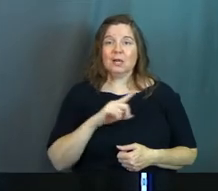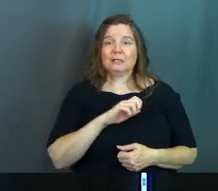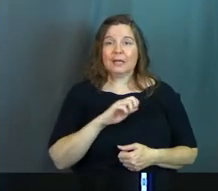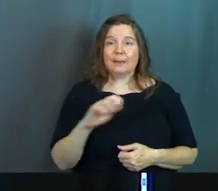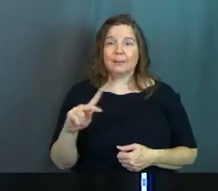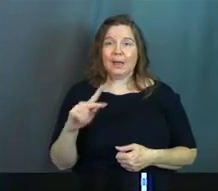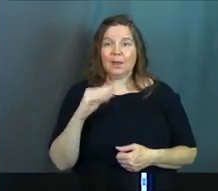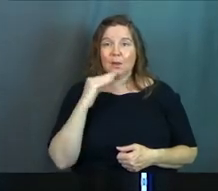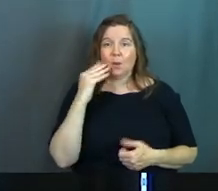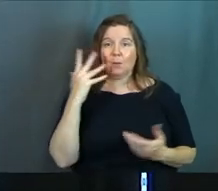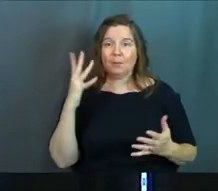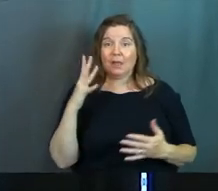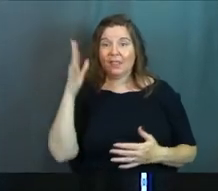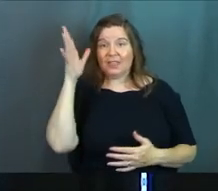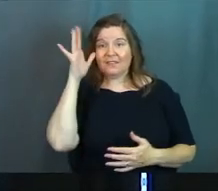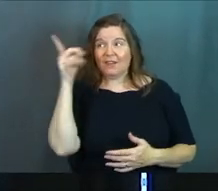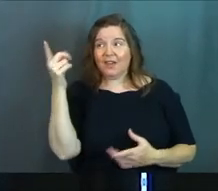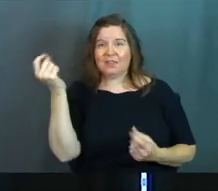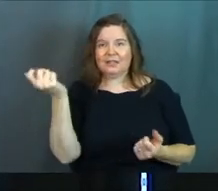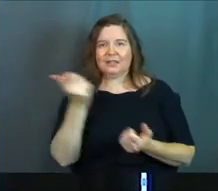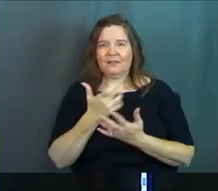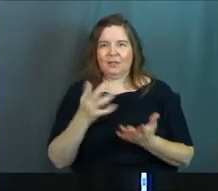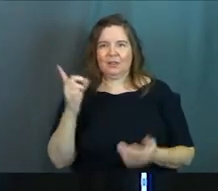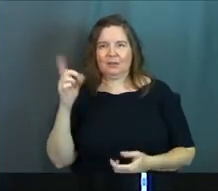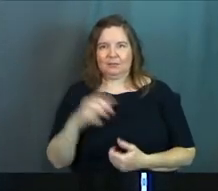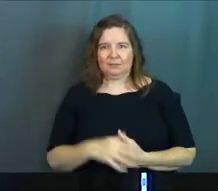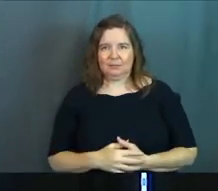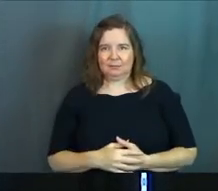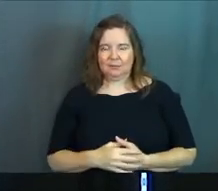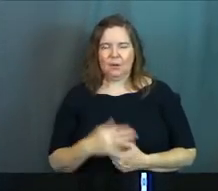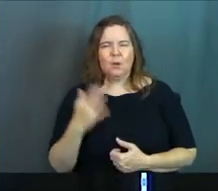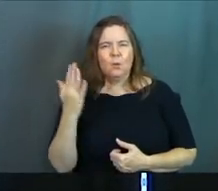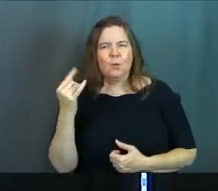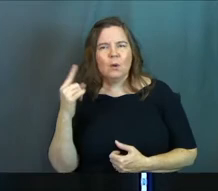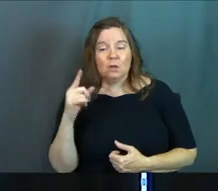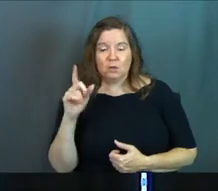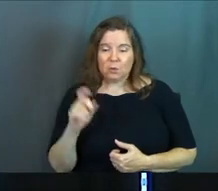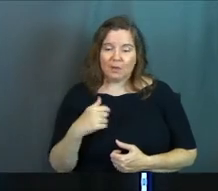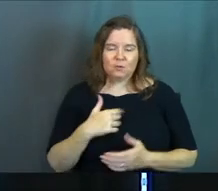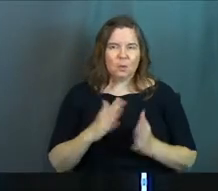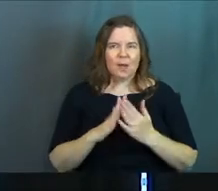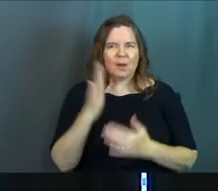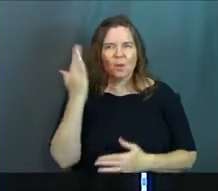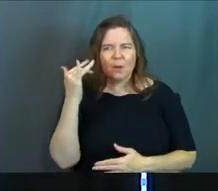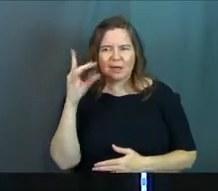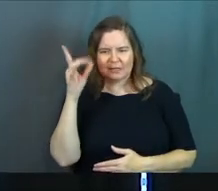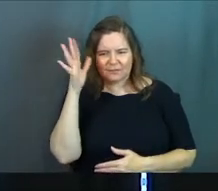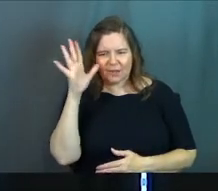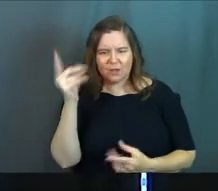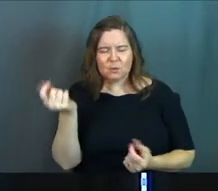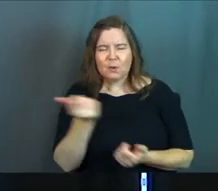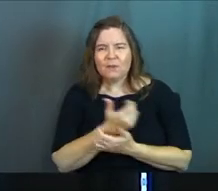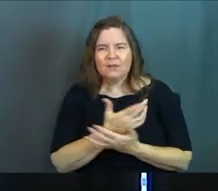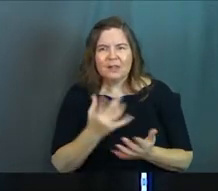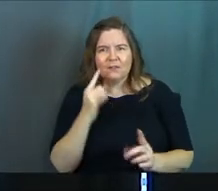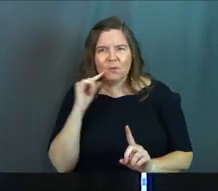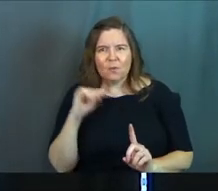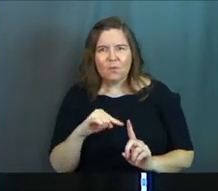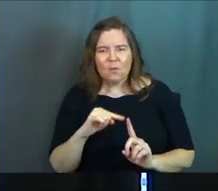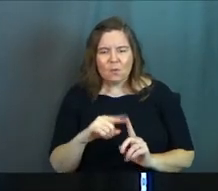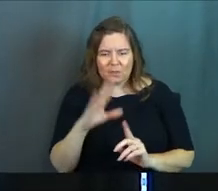came back home. The father did it all. Why? You got to ask, why did the father do it all?